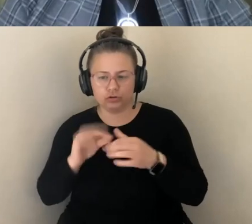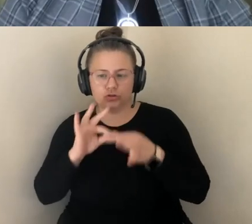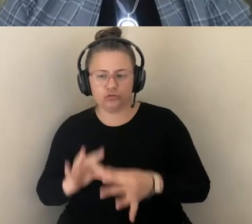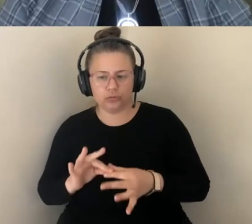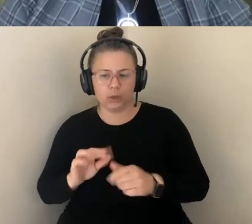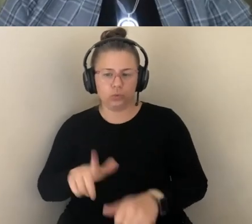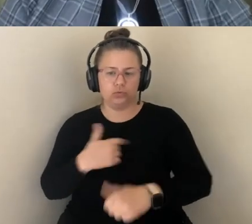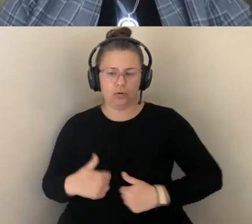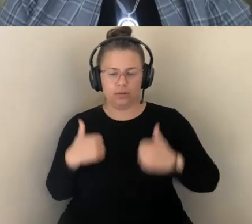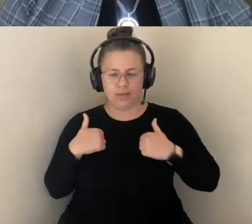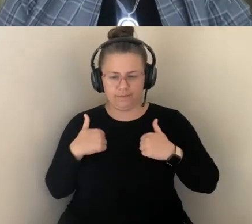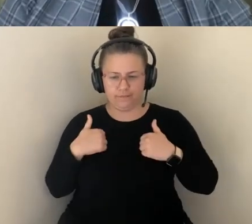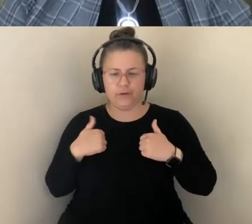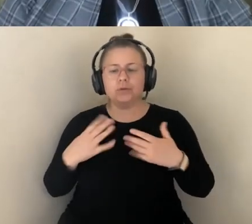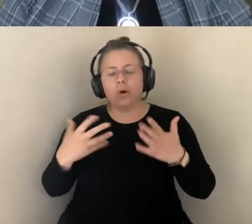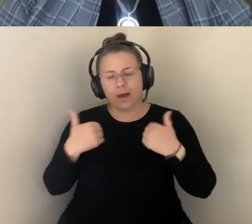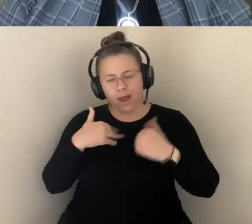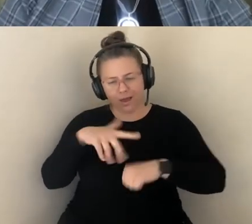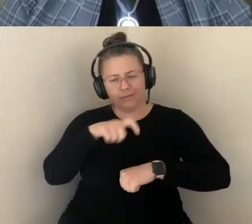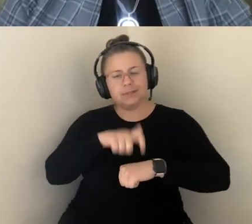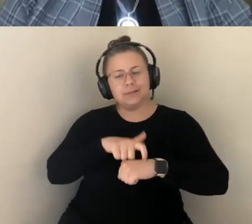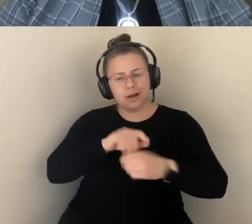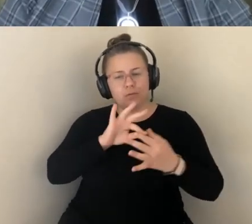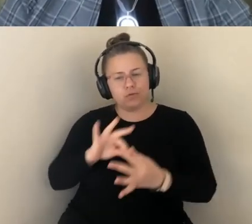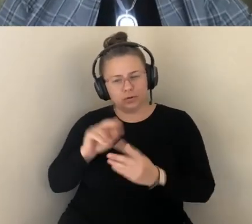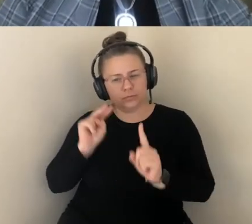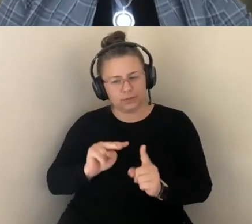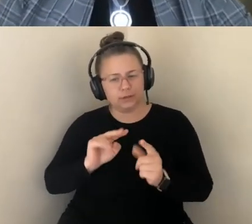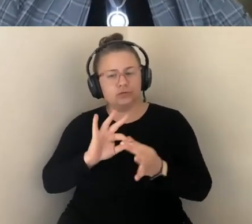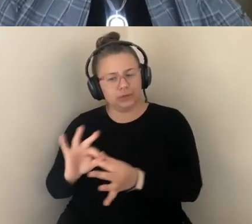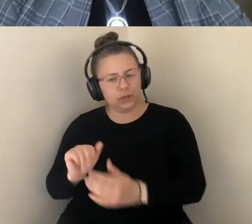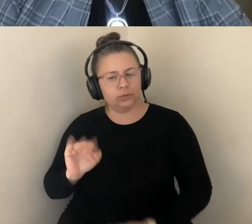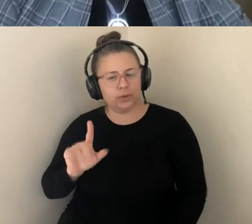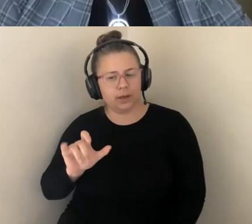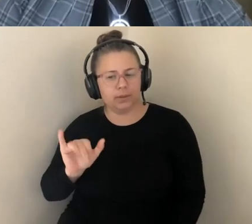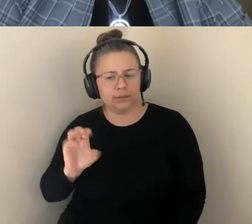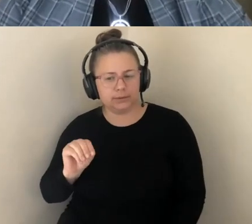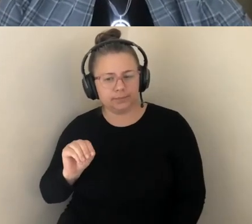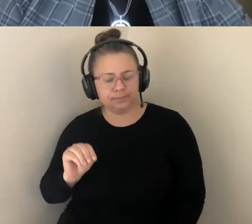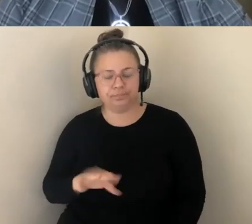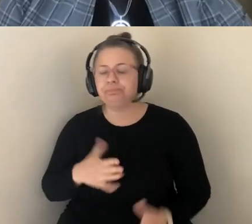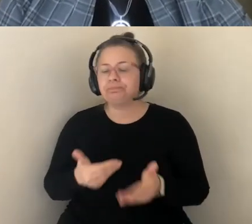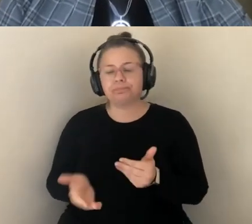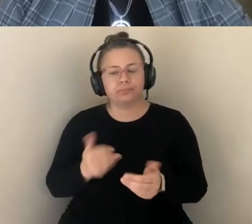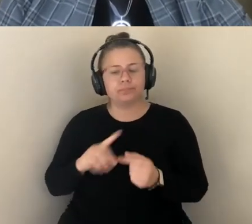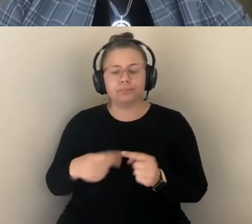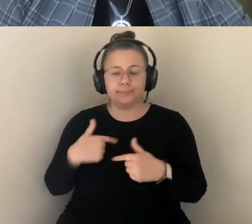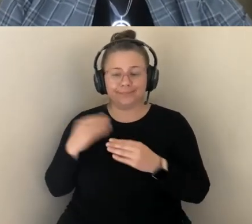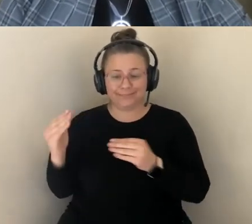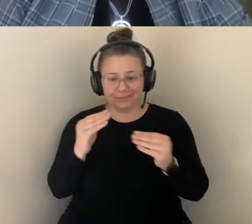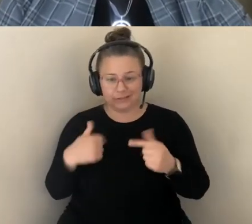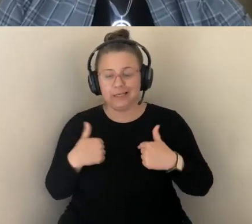SOME VERSIONS OF ABLEISM. SO, ANYWAYS, IN TEACHING GENETIC COUNSELING STUDENTS, I REALLY TRY TO JUXTAPOSE THESE MORE NUANCED DISEASE